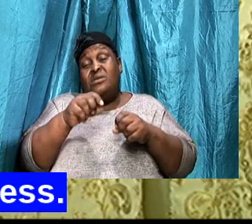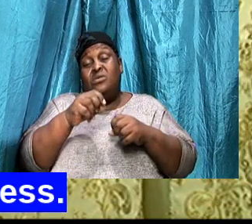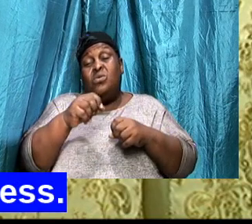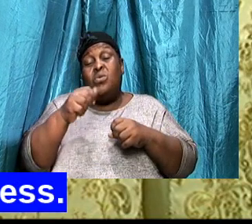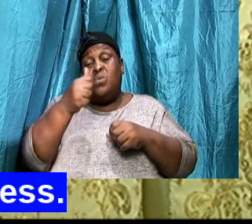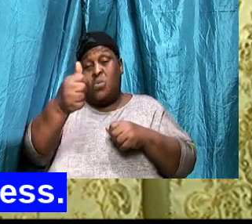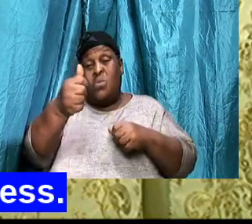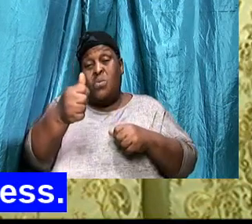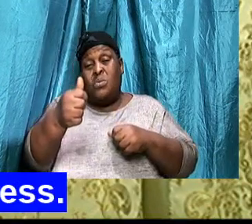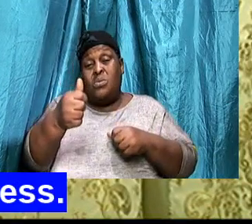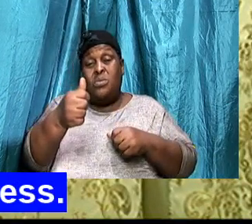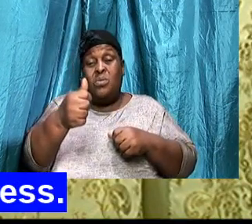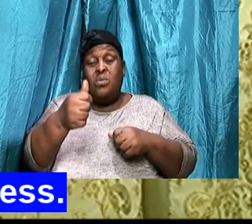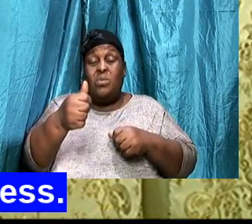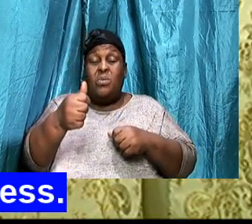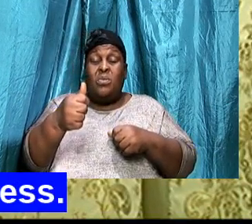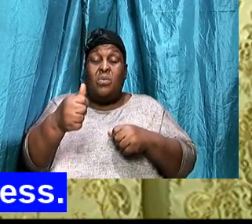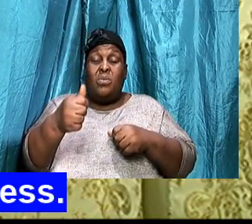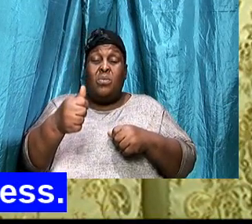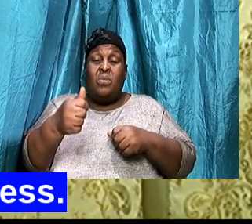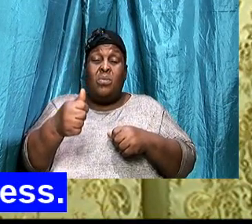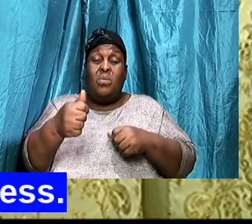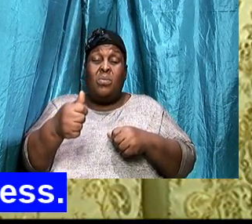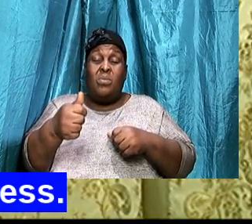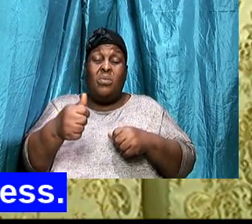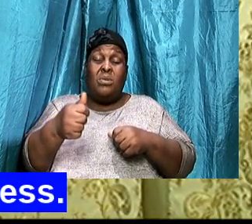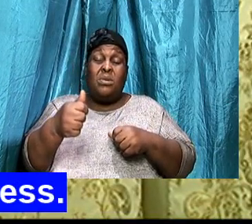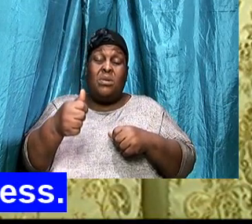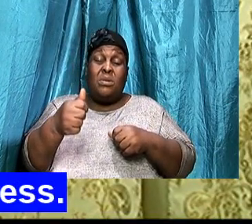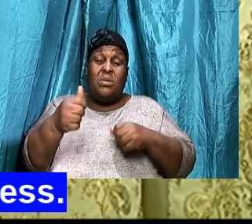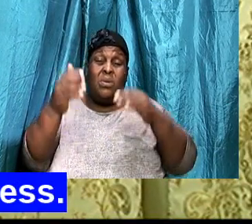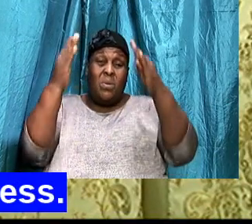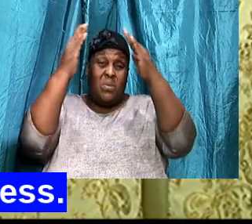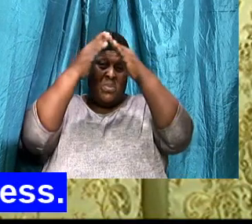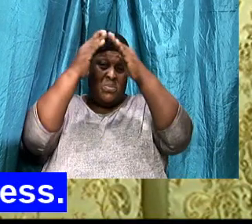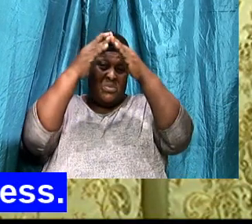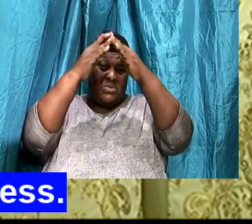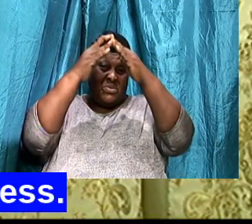this is your, One dream, Before you leave, Earth, This is your, One dream,